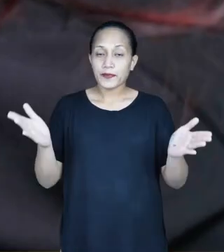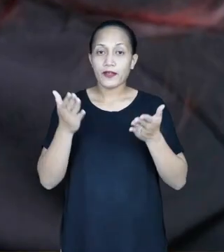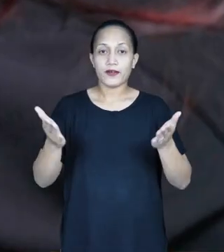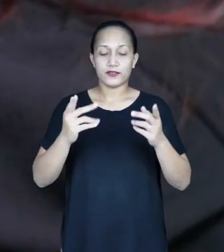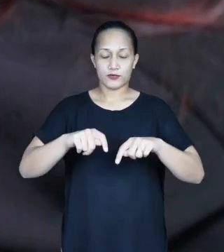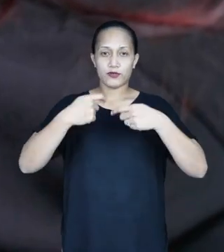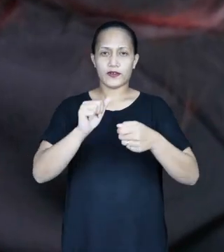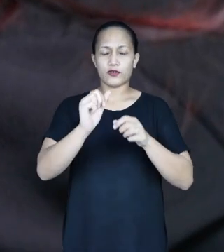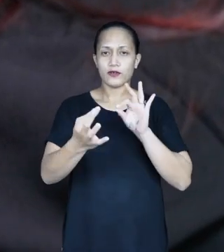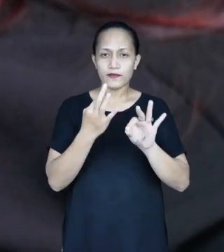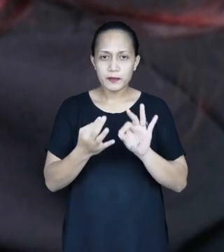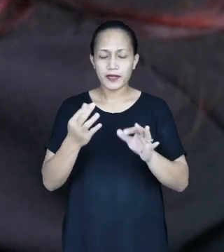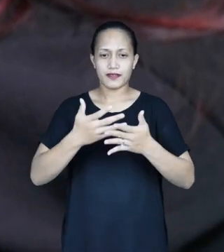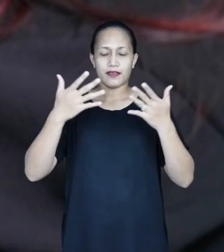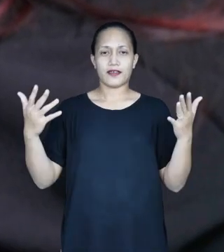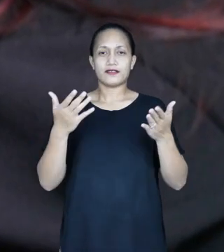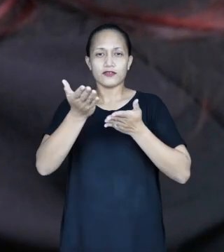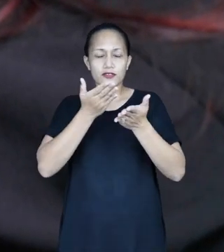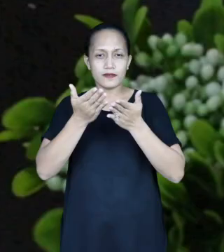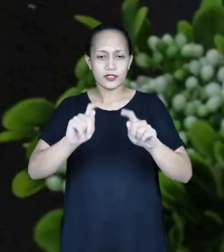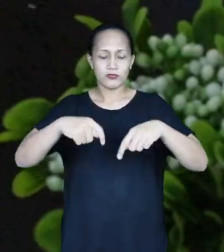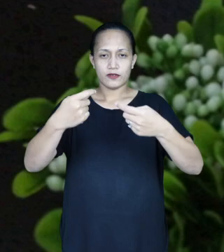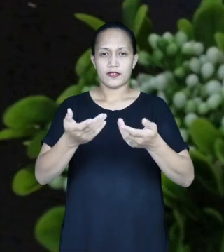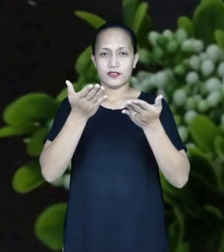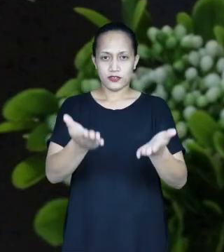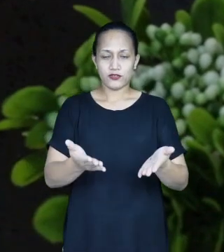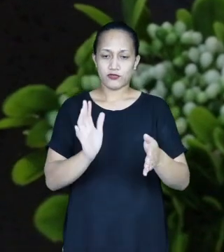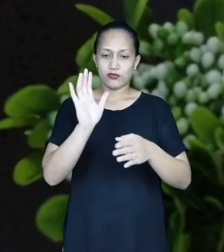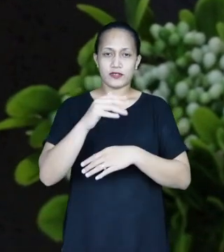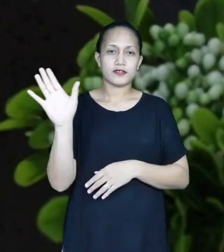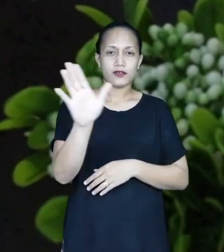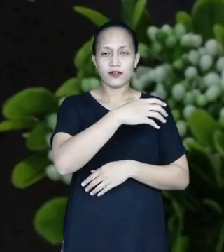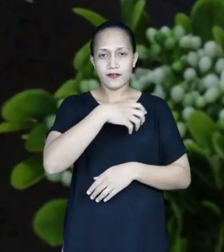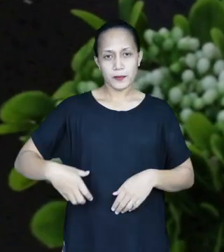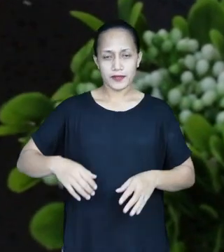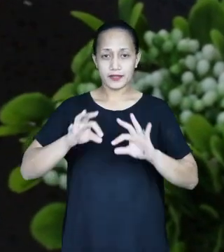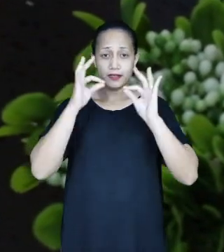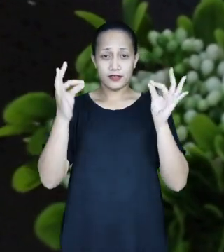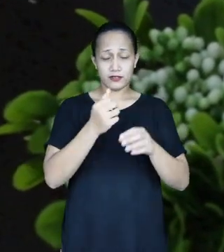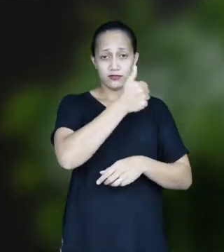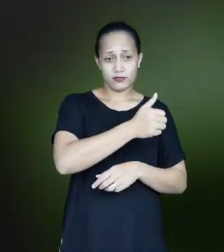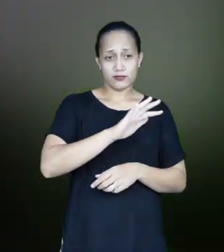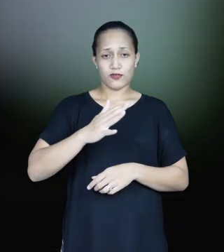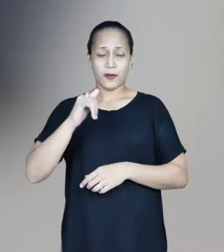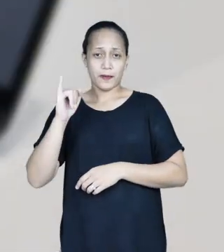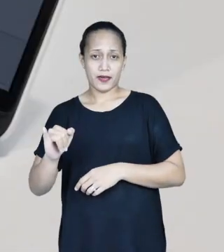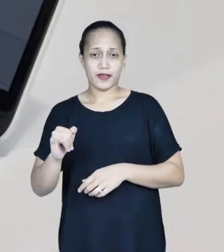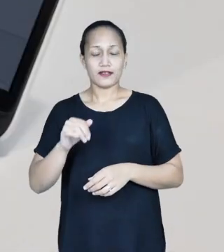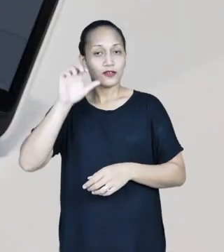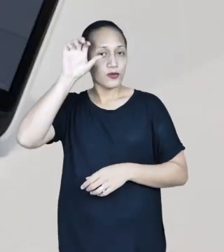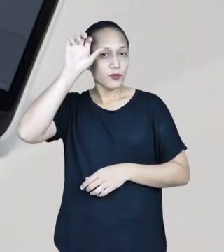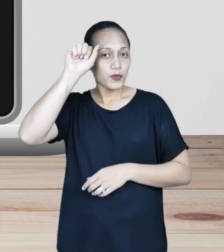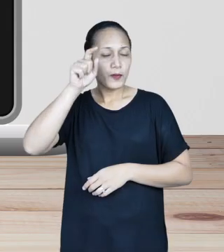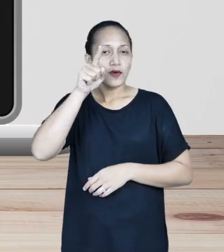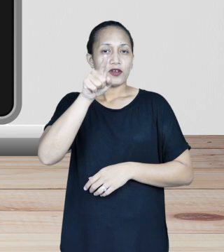We encourage you to provide your feedback at any point of service provided to you across all government agencies whether good or bad.